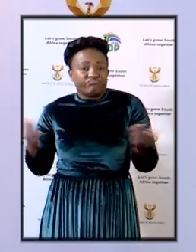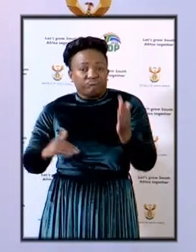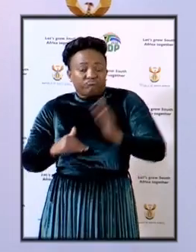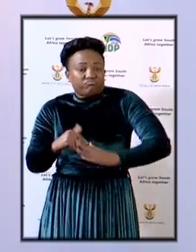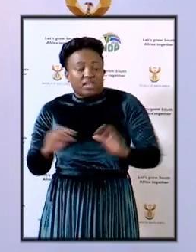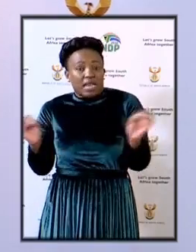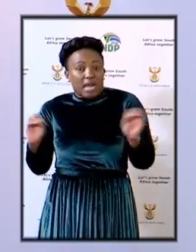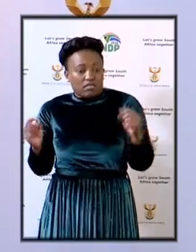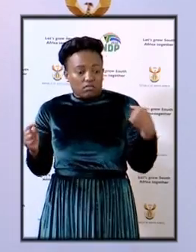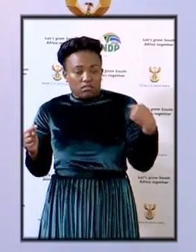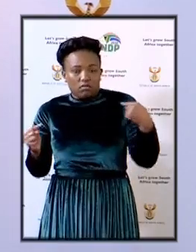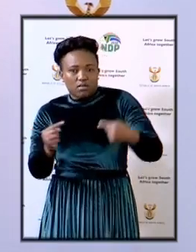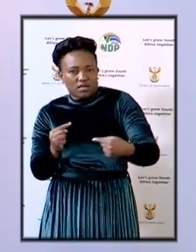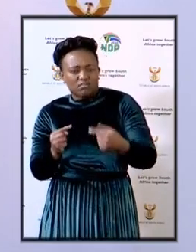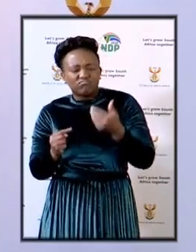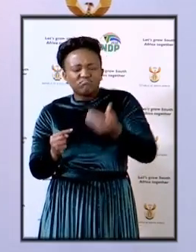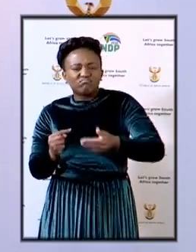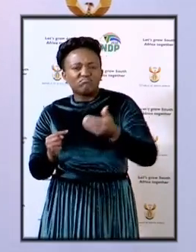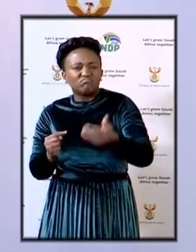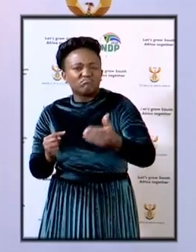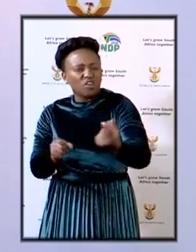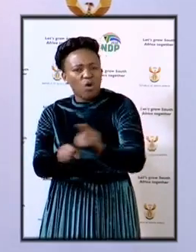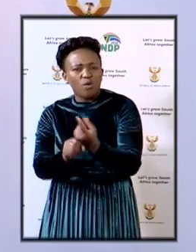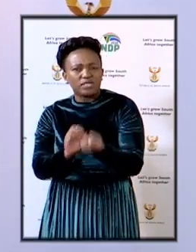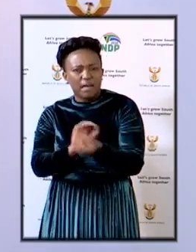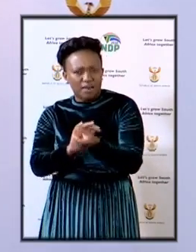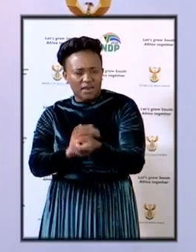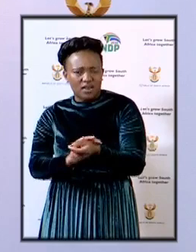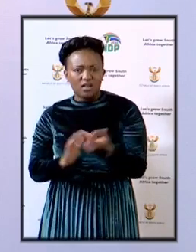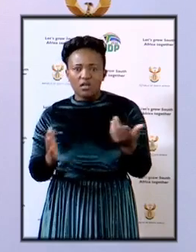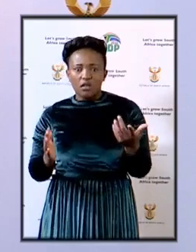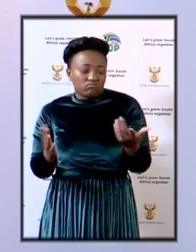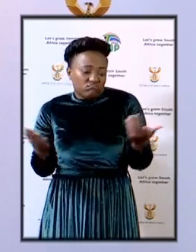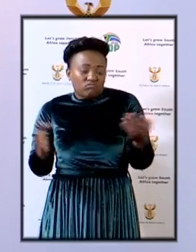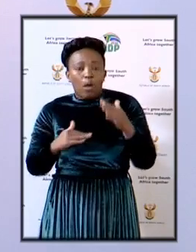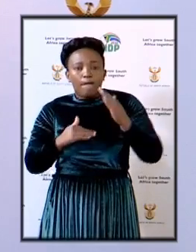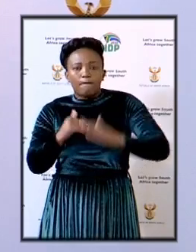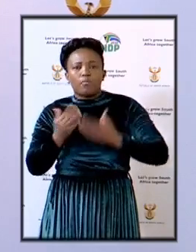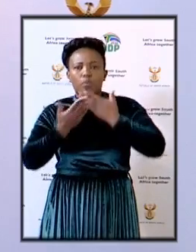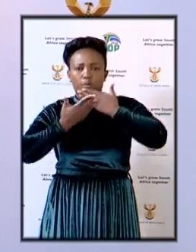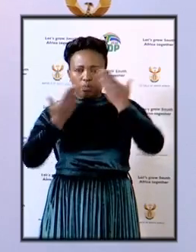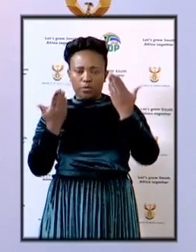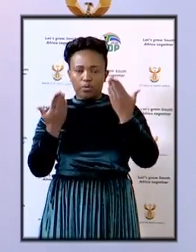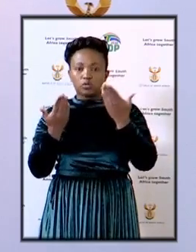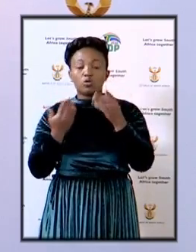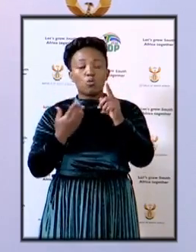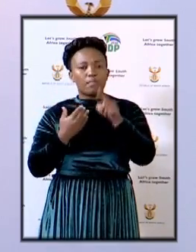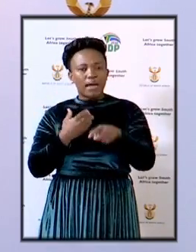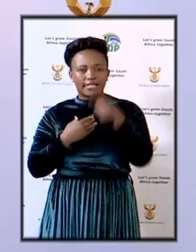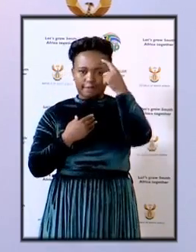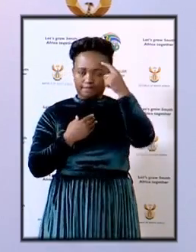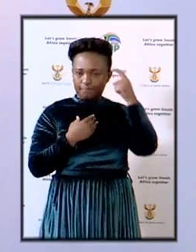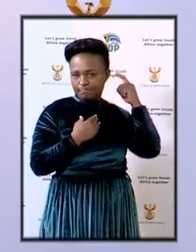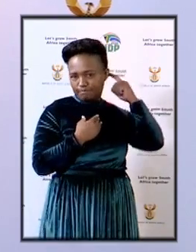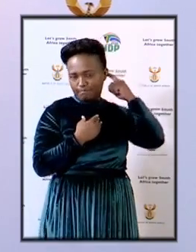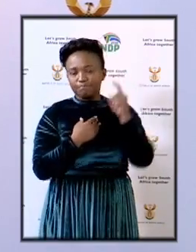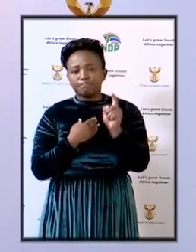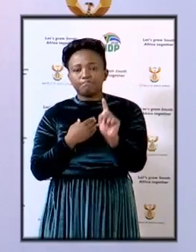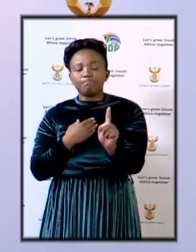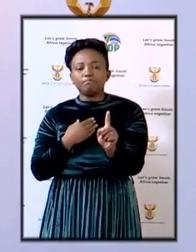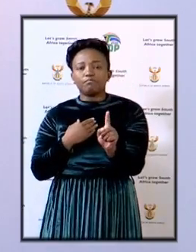accustomed to in recent times and which almost entrenched itself, it must be borne in mind